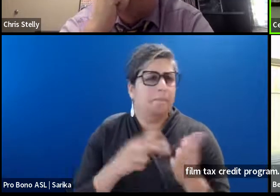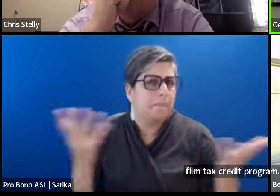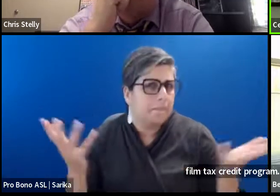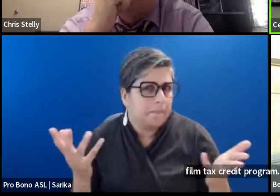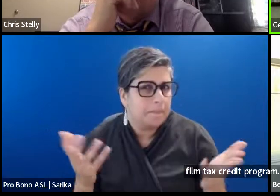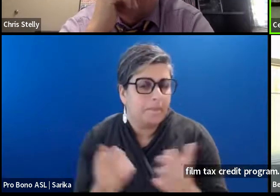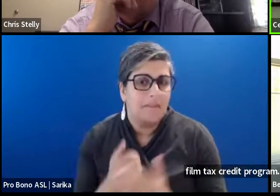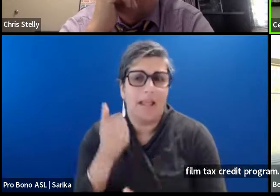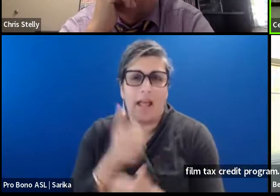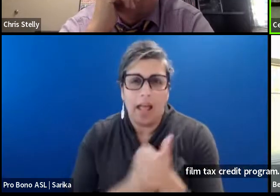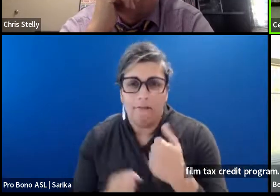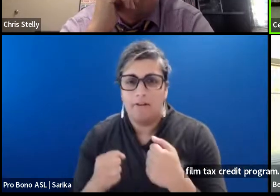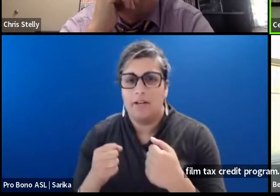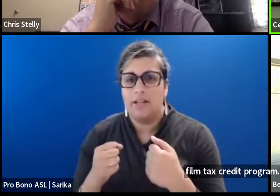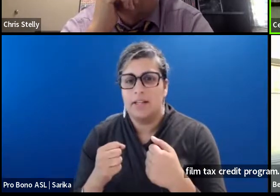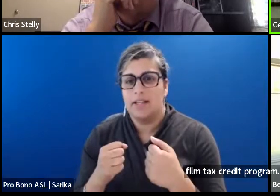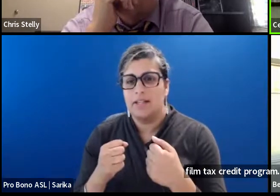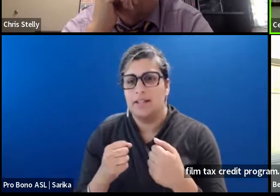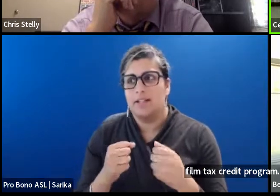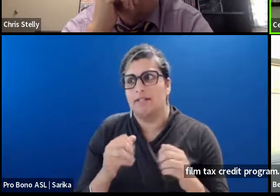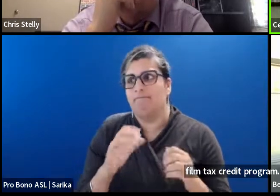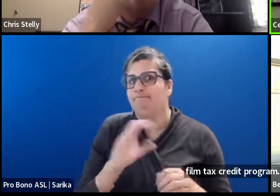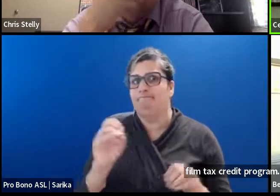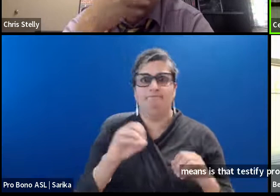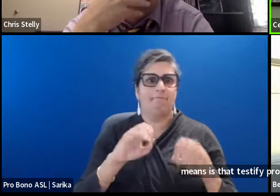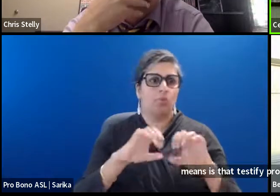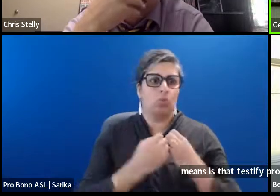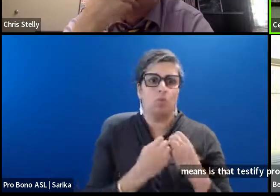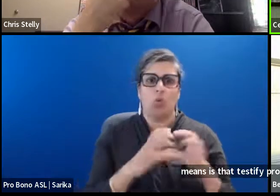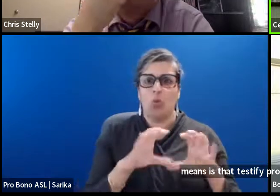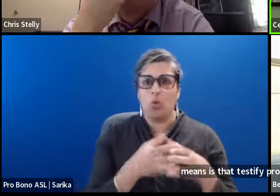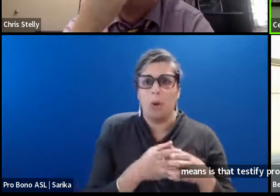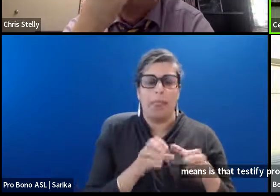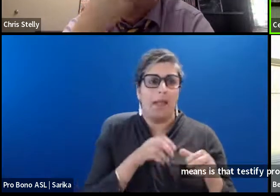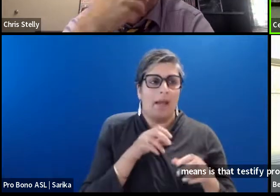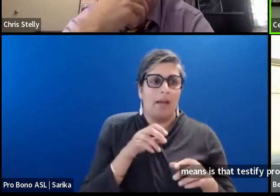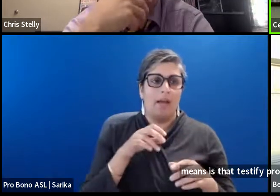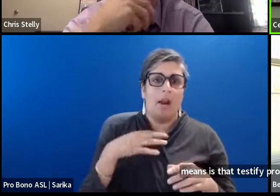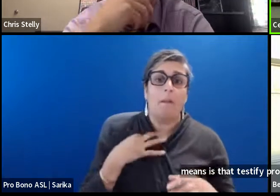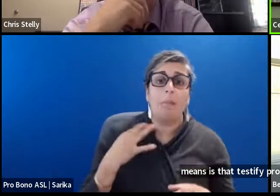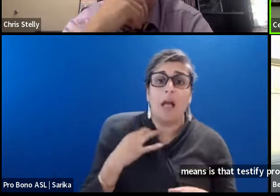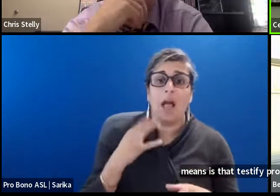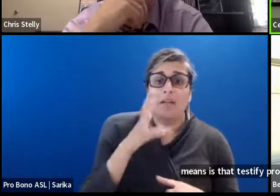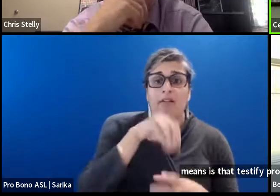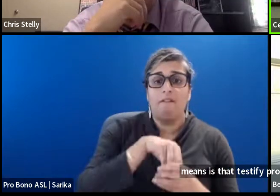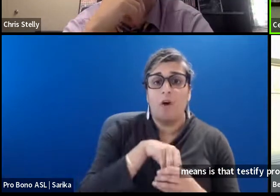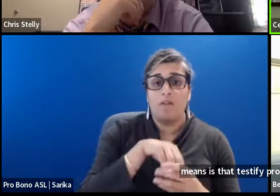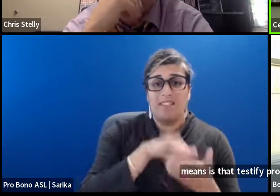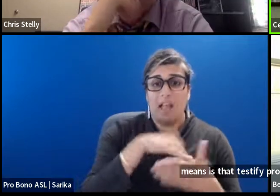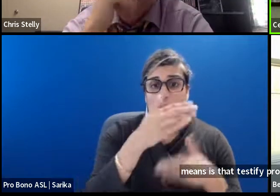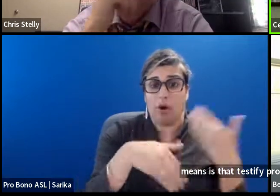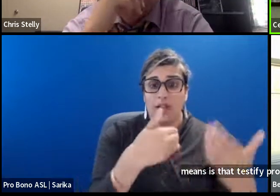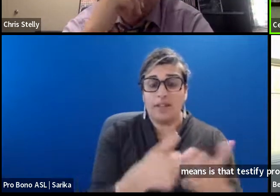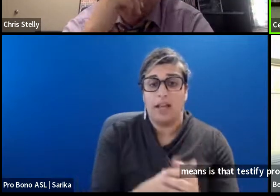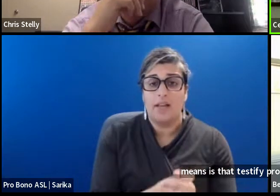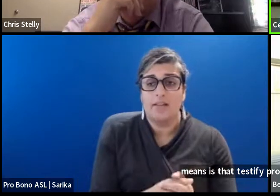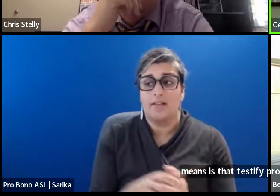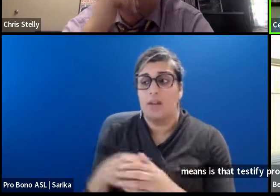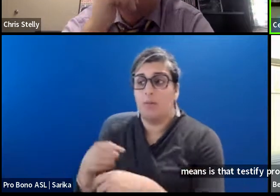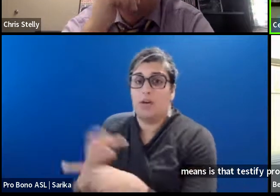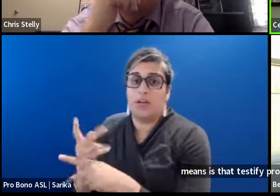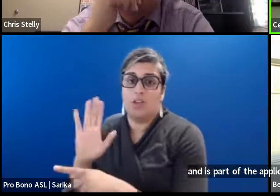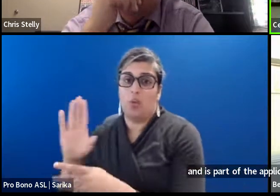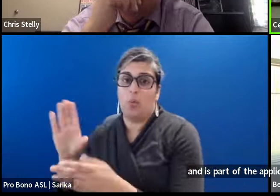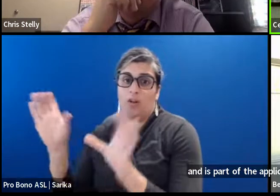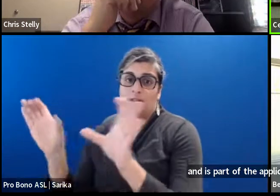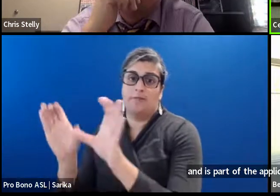every production that, that applies and as part of the application process, um, the, the production is going to certify